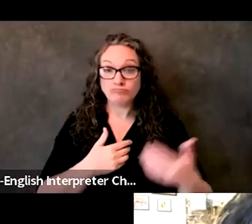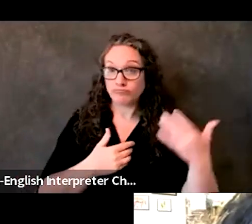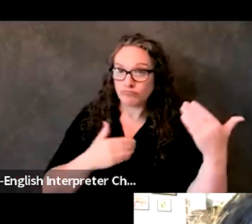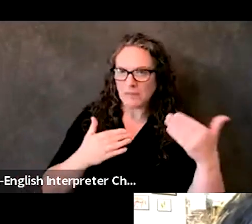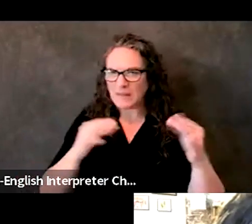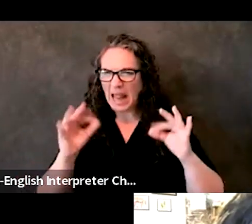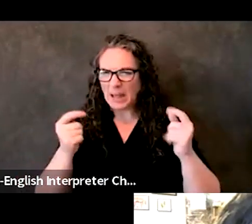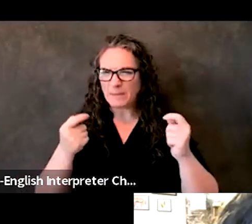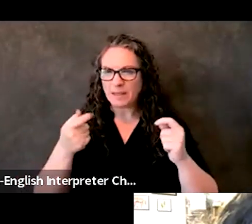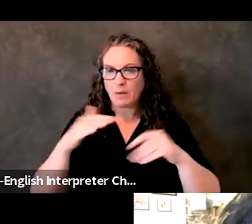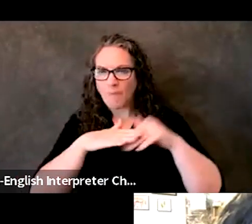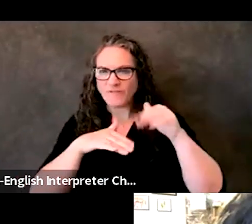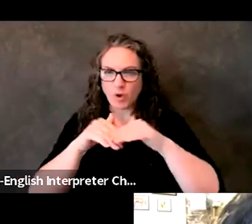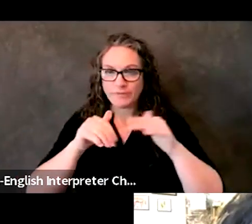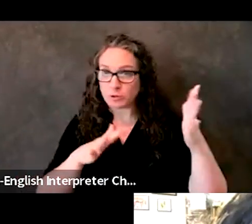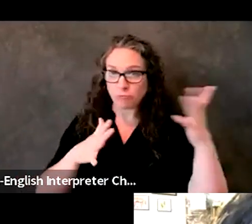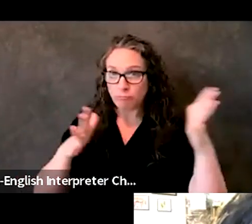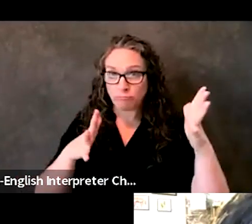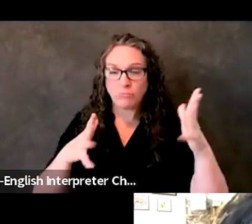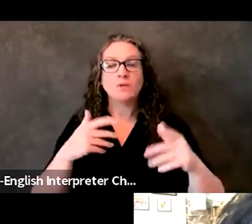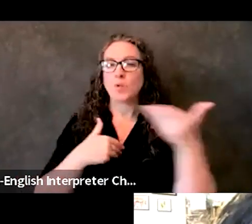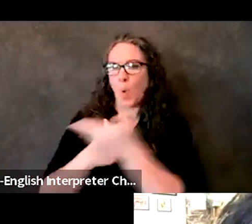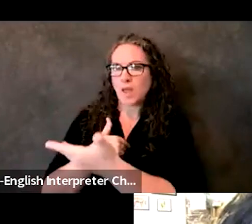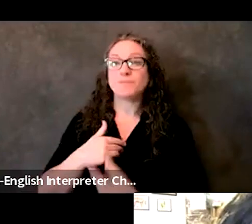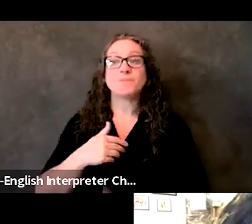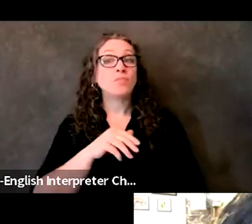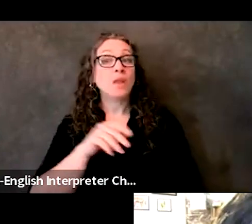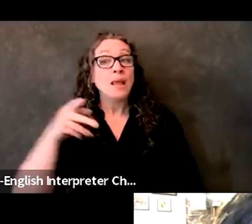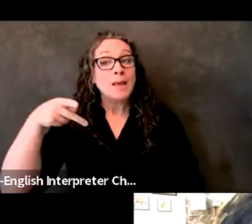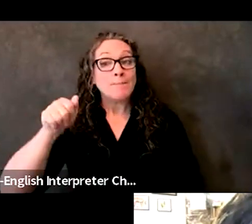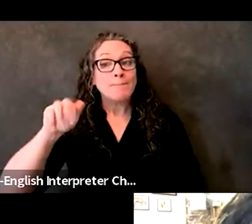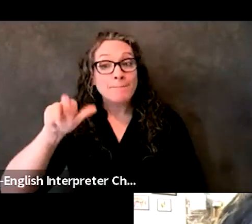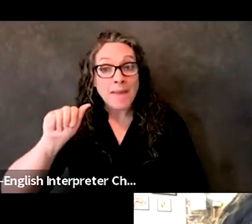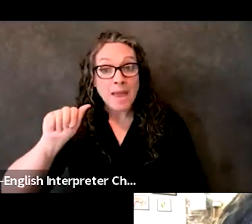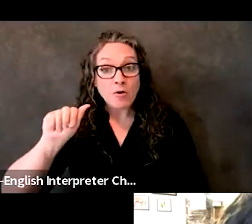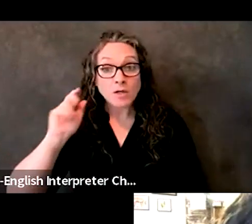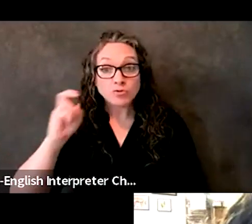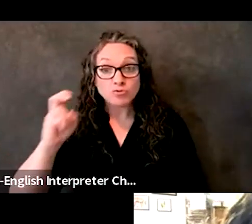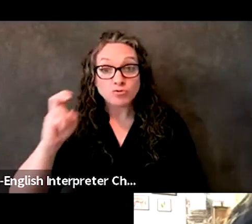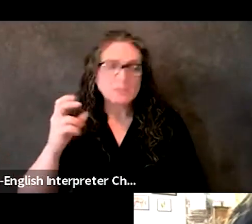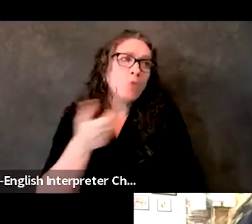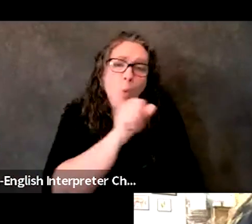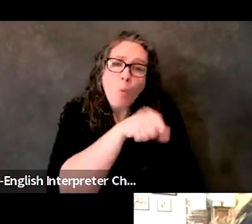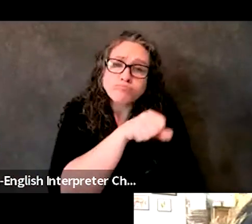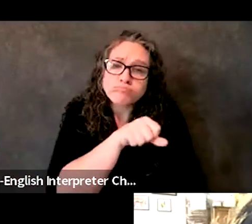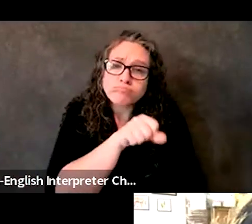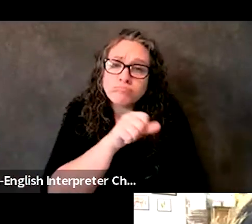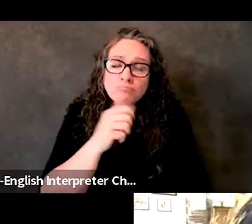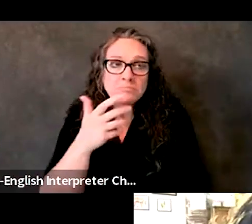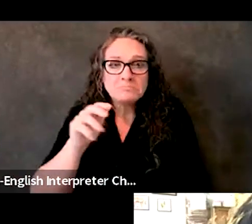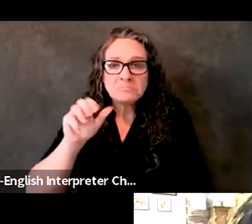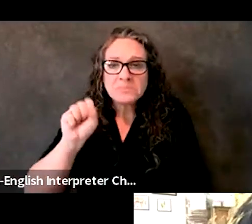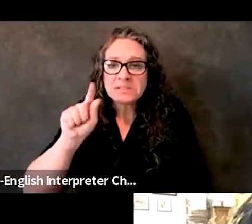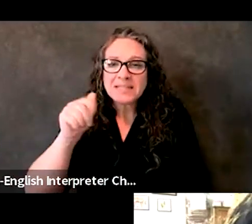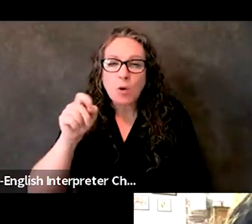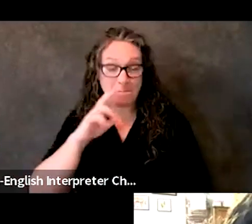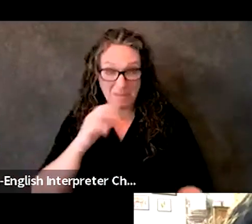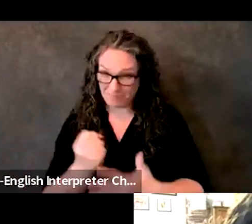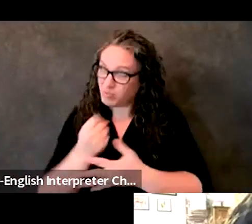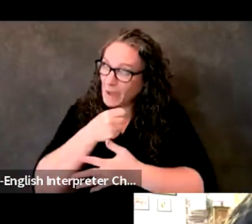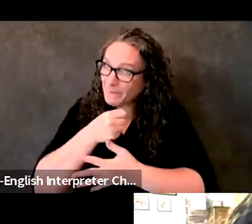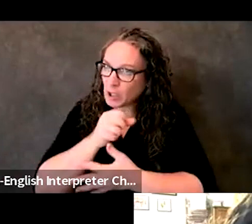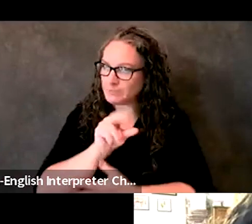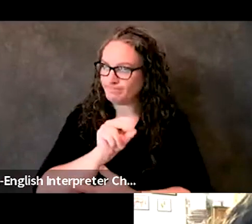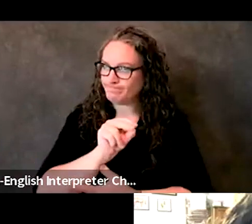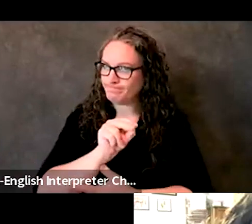So paratransit is a stakeholder, but I wouldn't say that's the primary AFN stakeholder group. Uh, I'm talking more specifically about